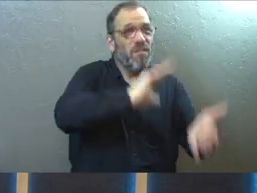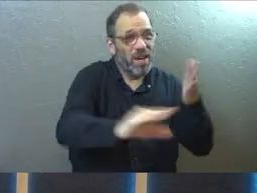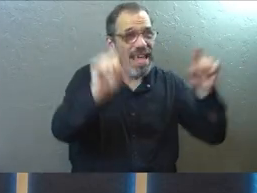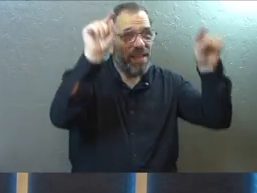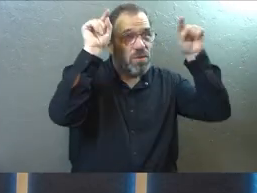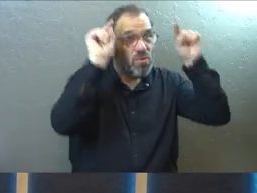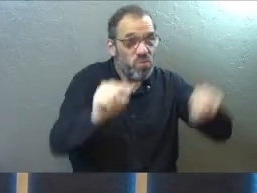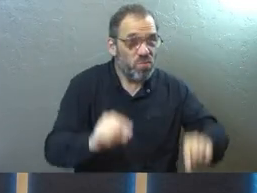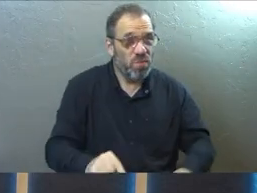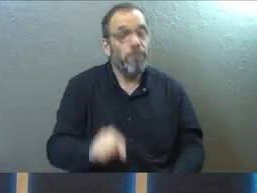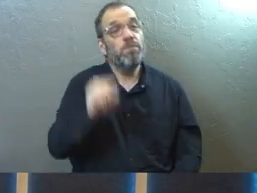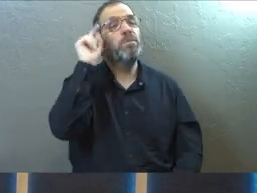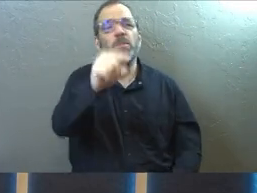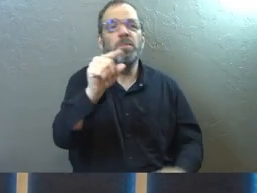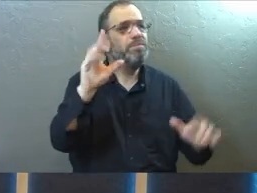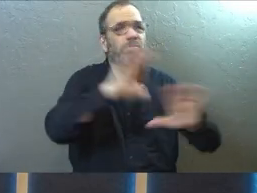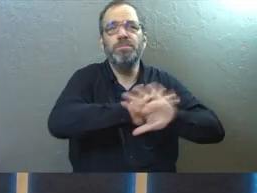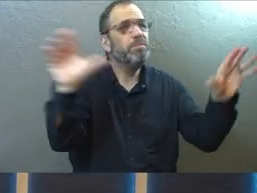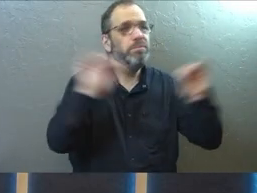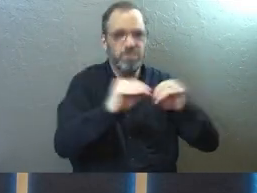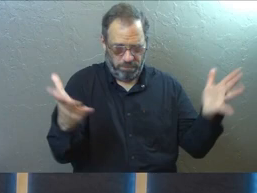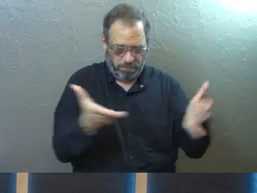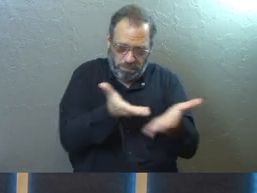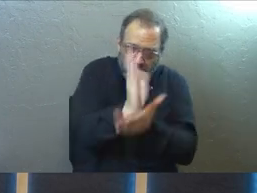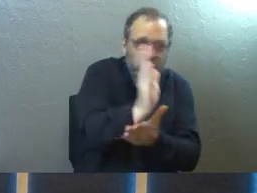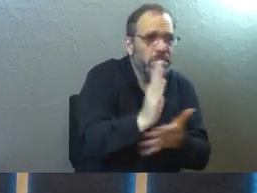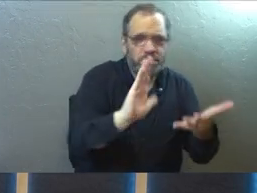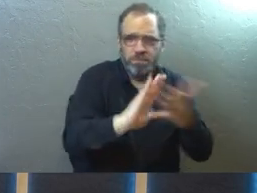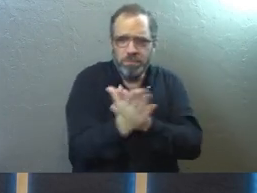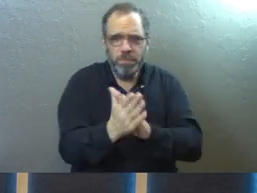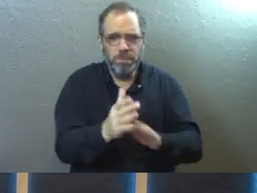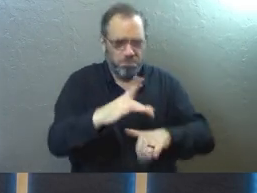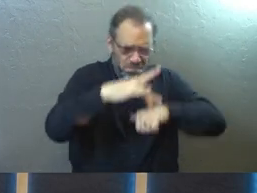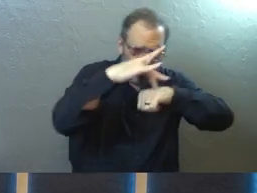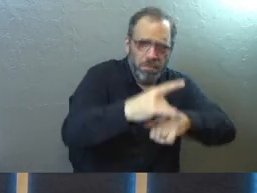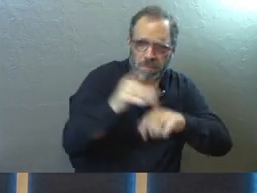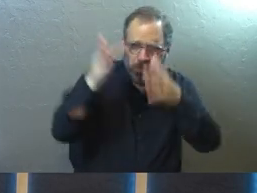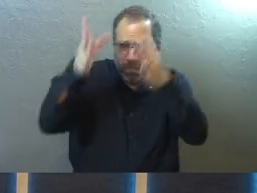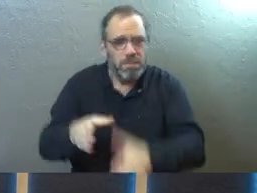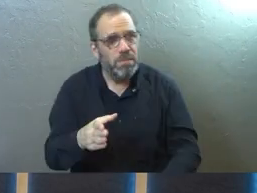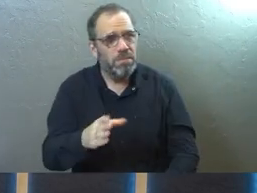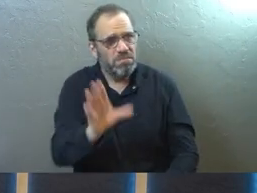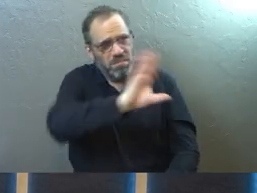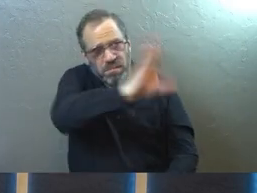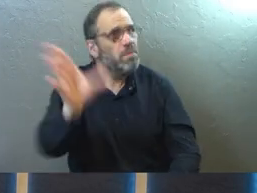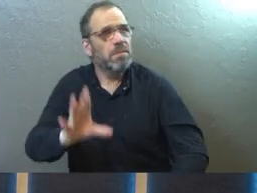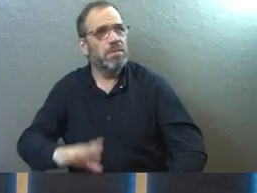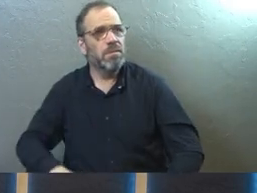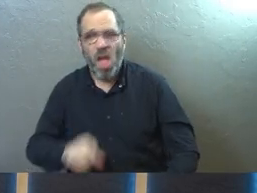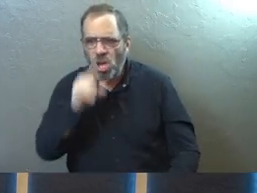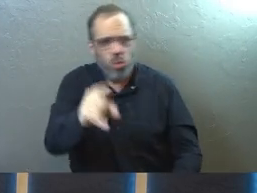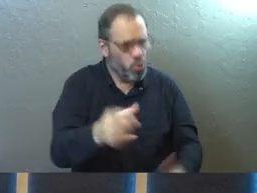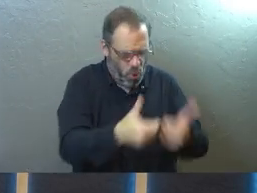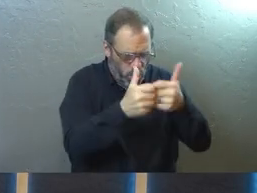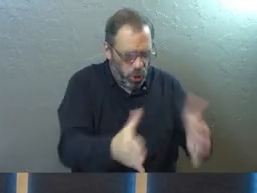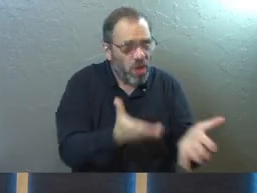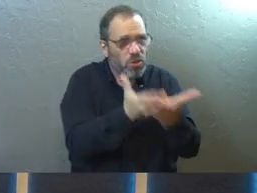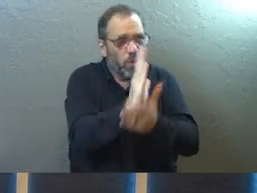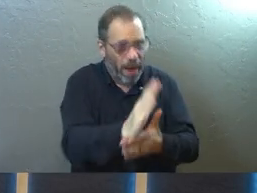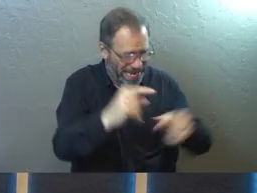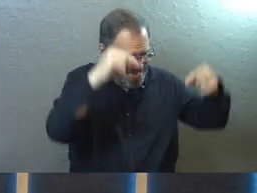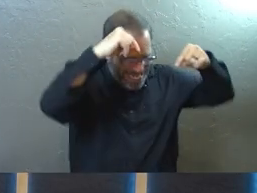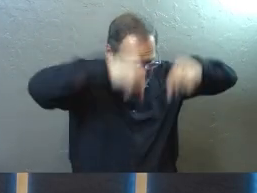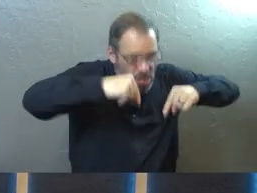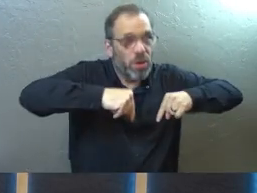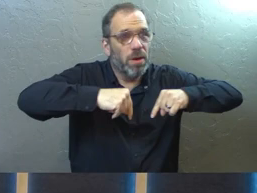forgave you. You no longer have any right to be unforgiving toward another human soul. You lost the right